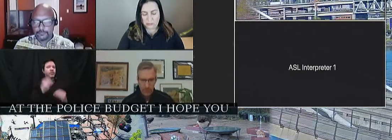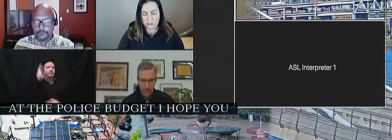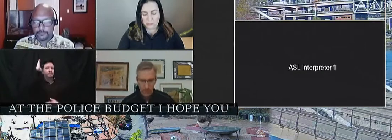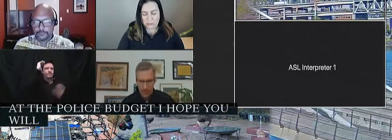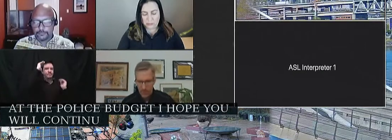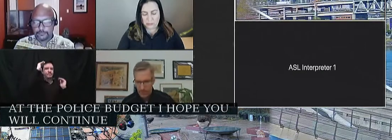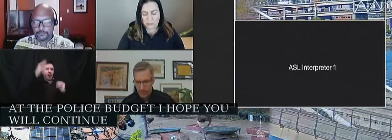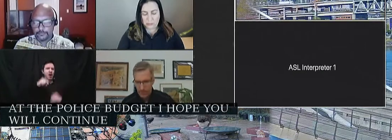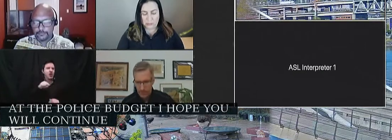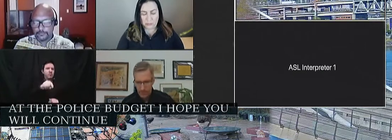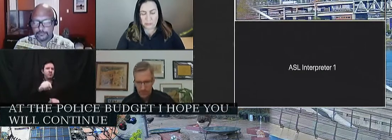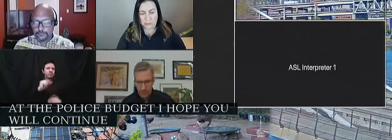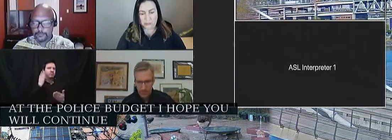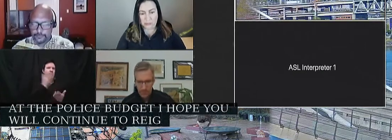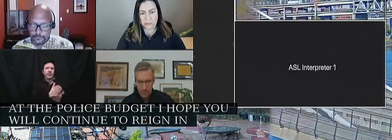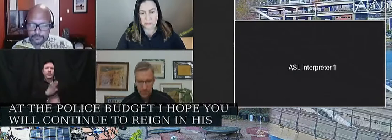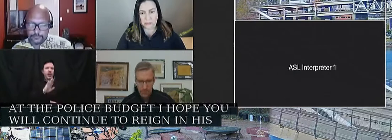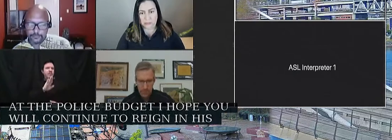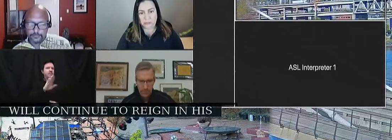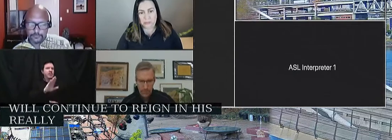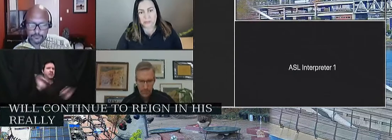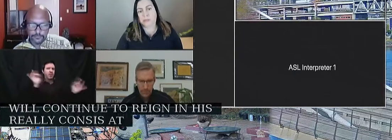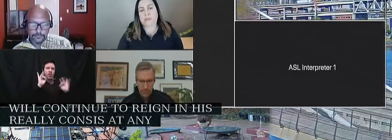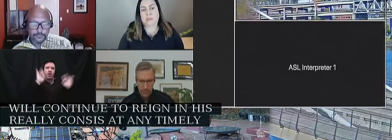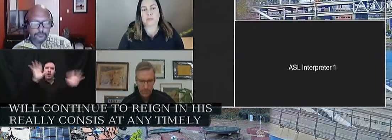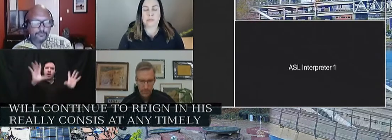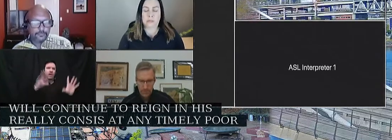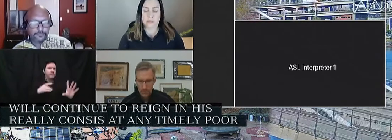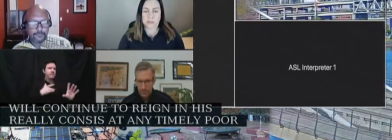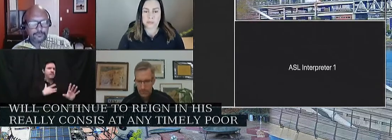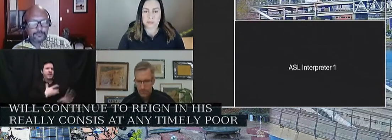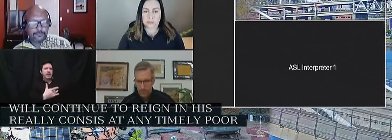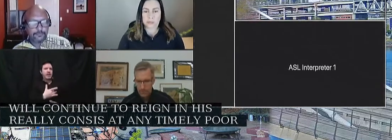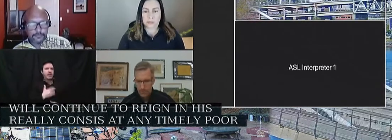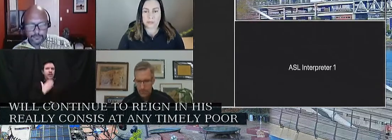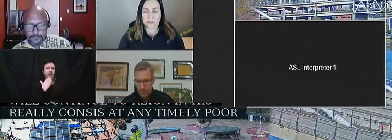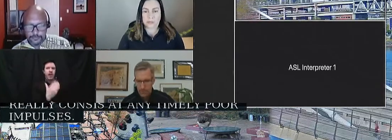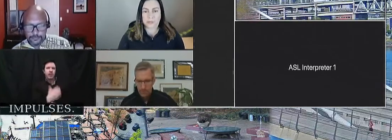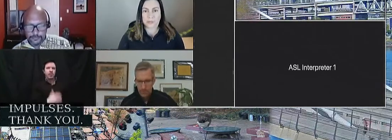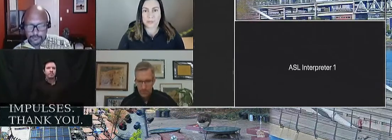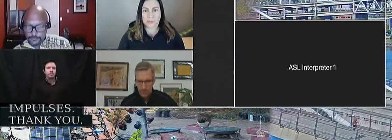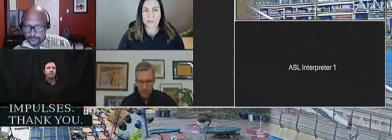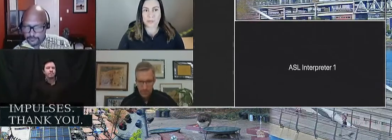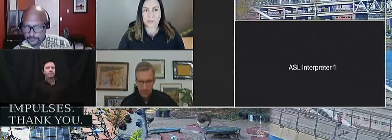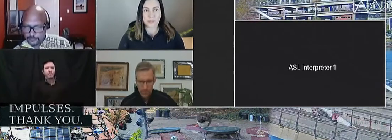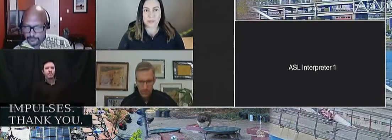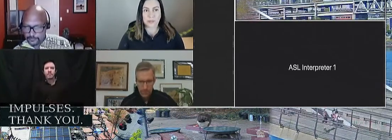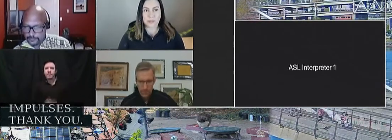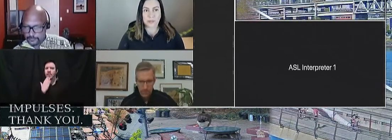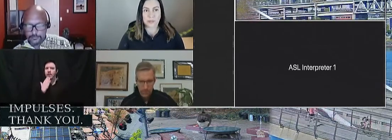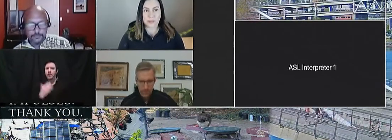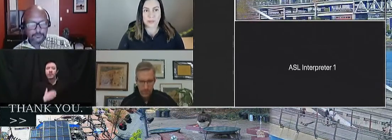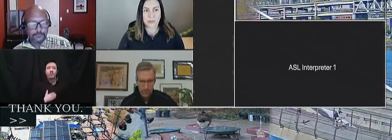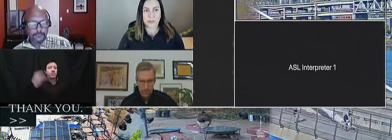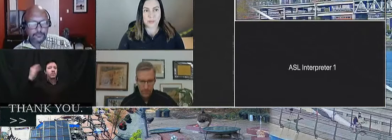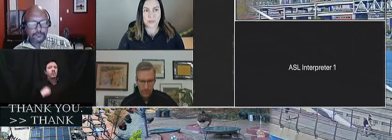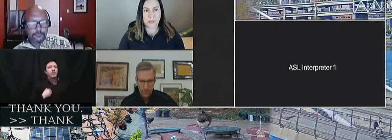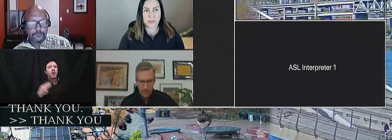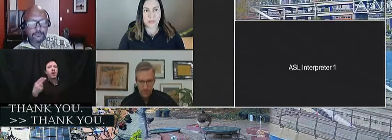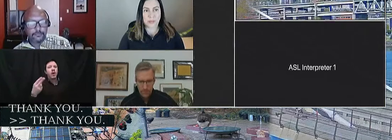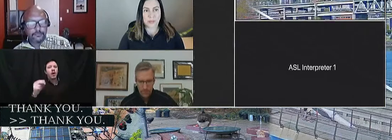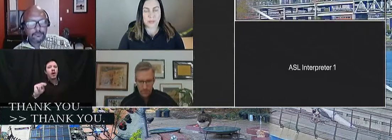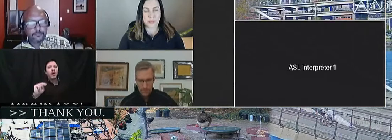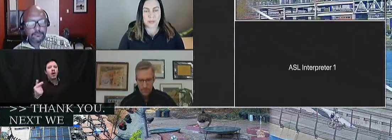really consistently poor impulses. Thank you. Thank you. Next we have Hongchen.